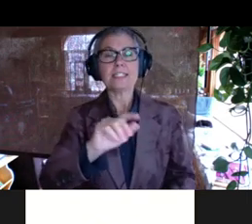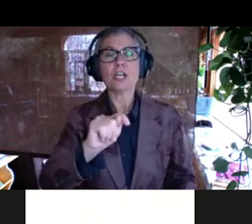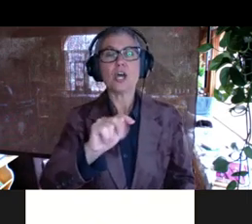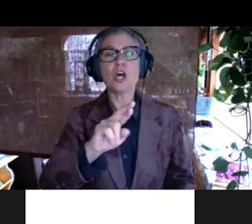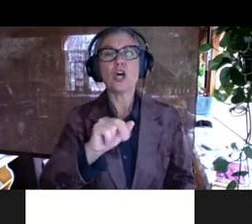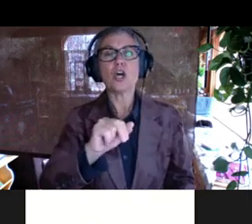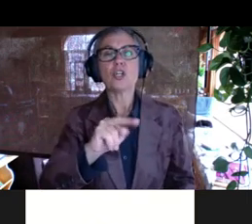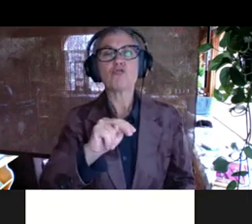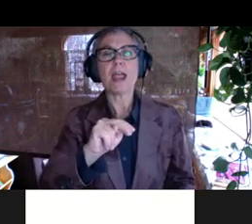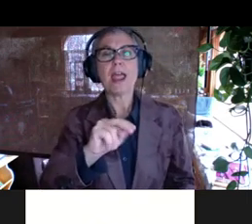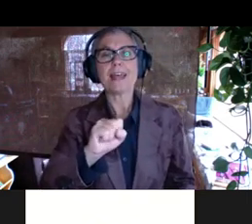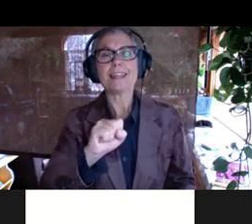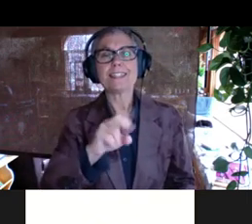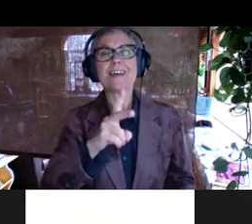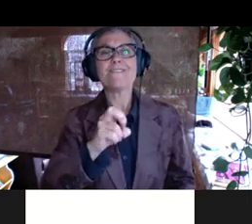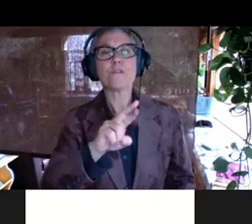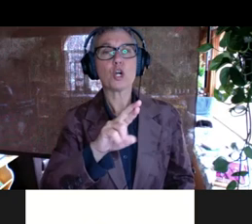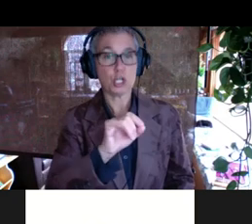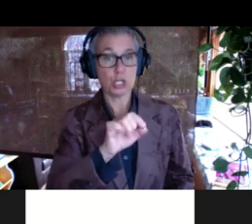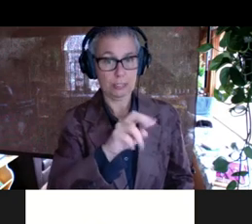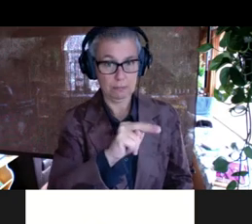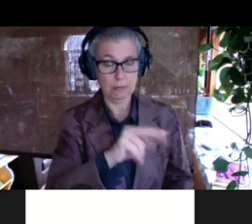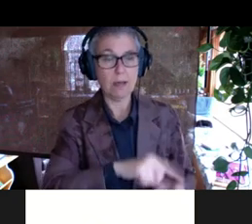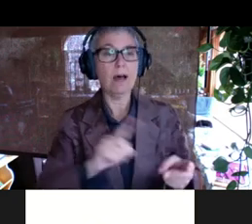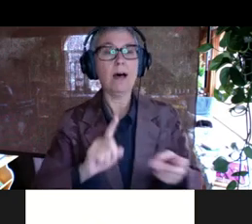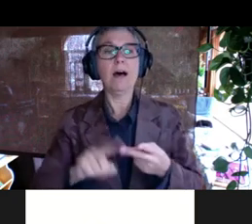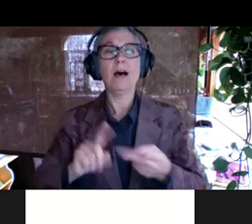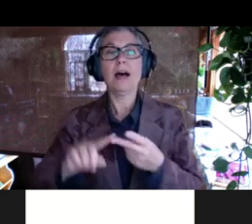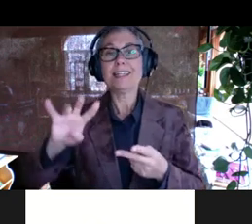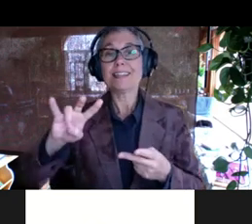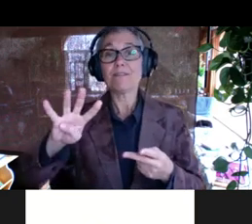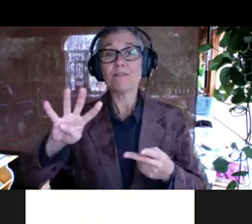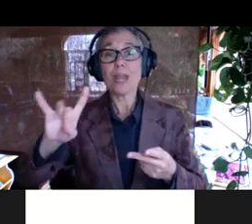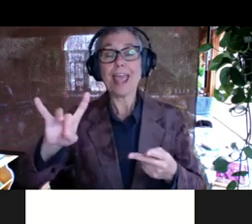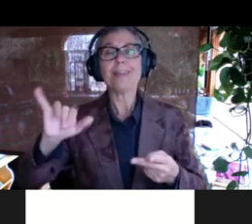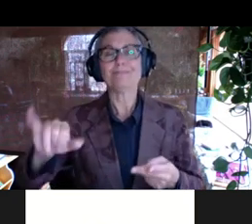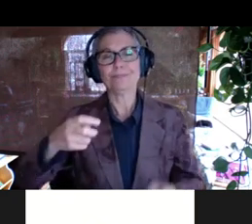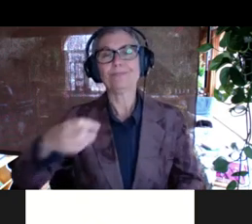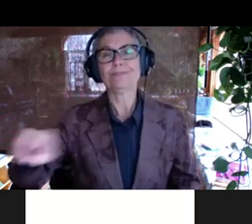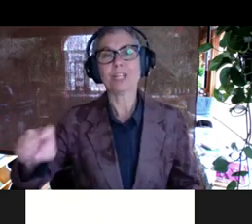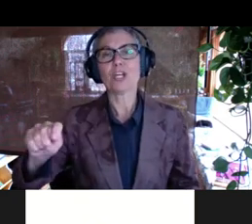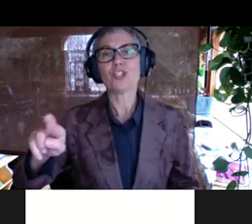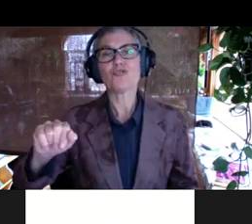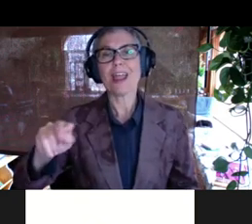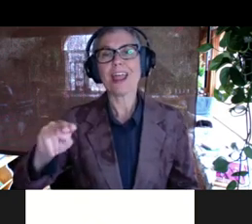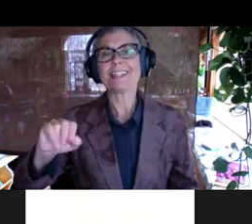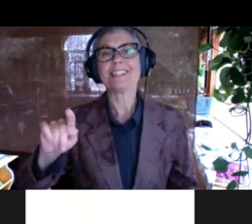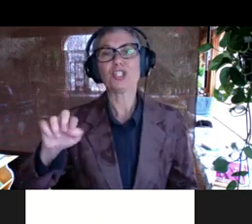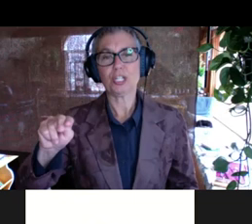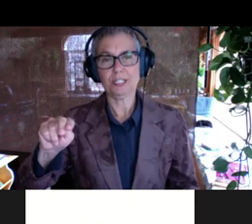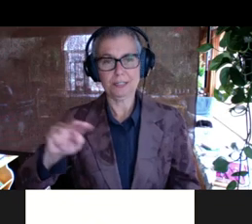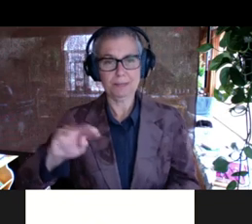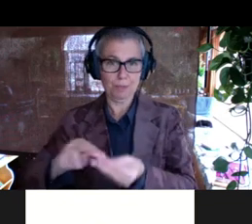mutation, whereas the mutation at 748 is a transition mutation. And based on the